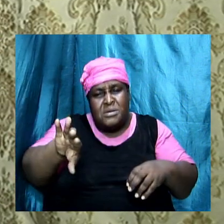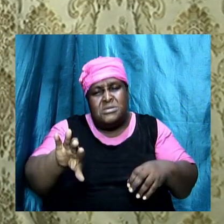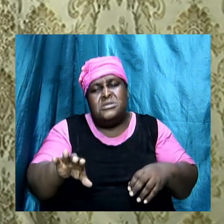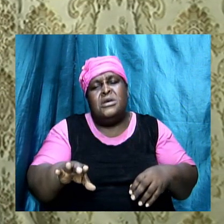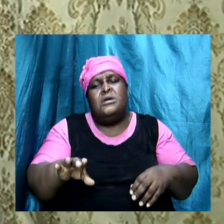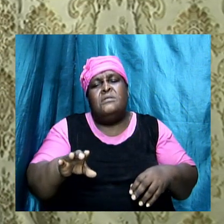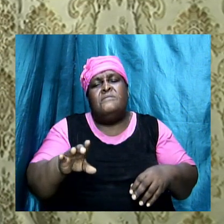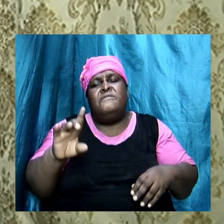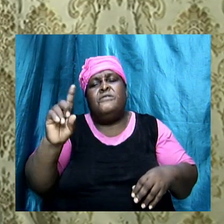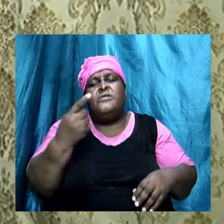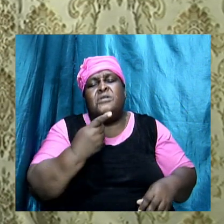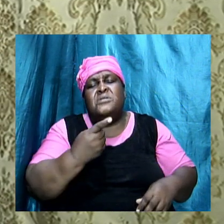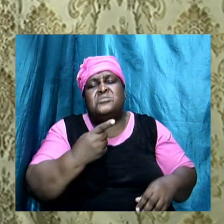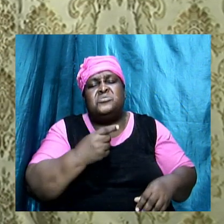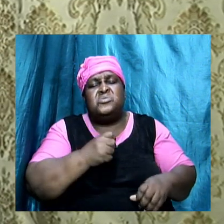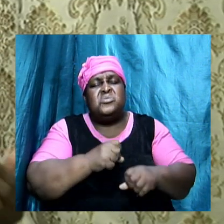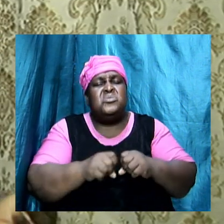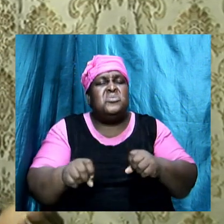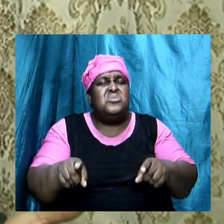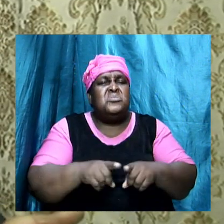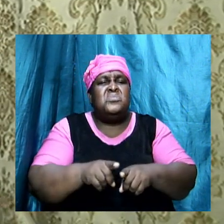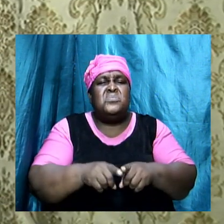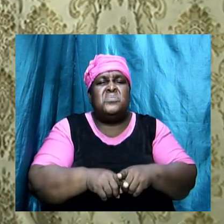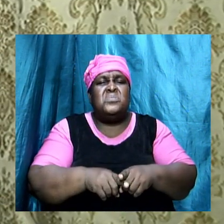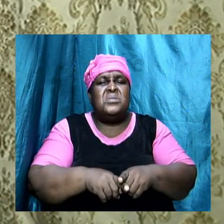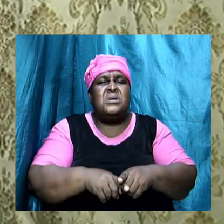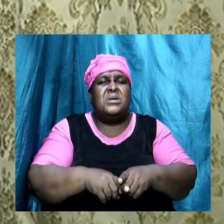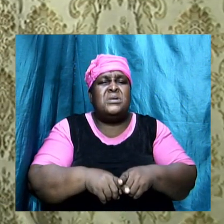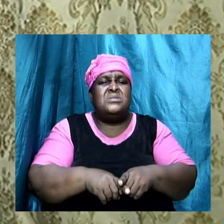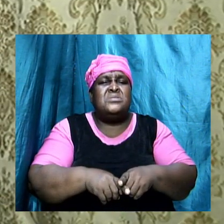And so it is with us as children of God. We don't trouble nobody.